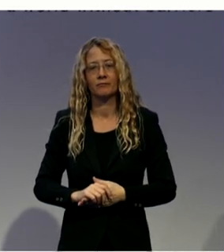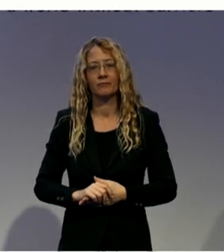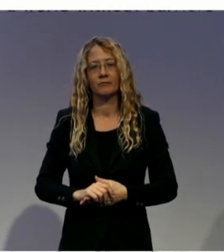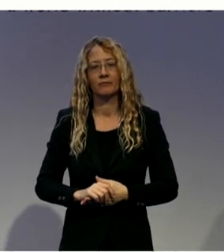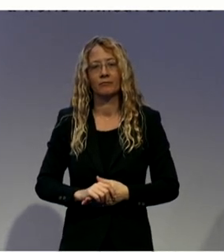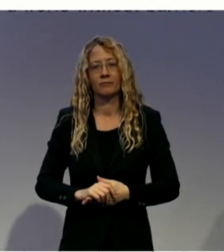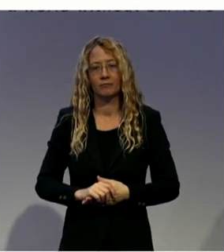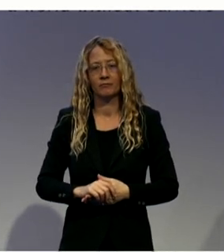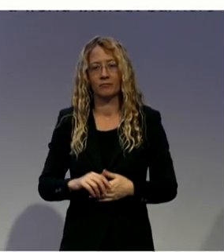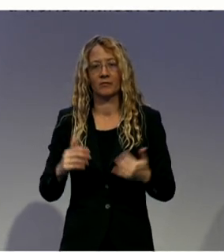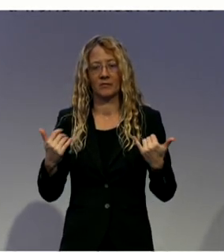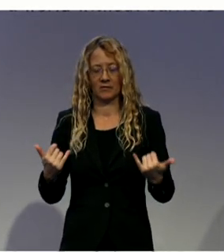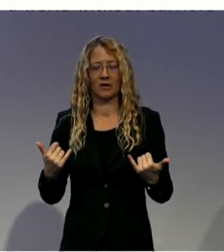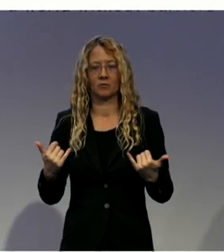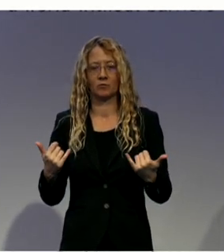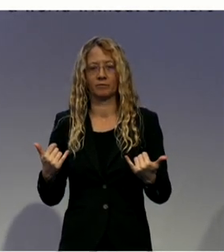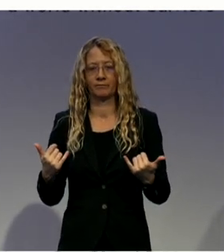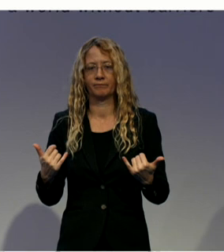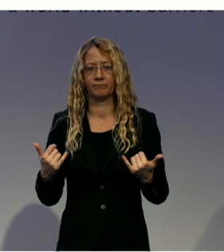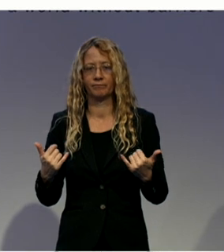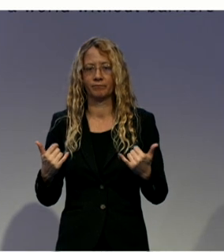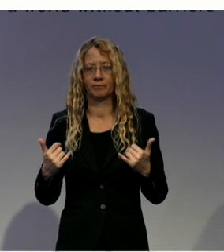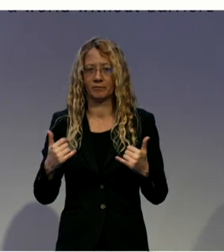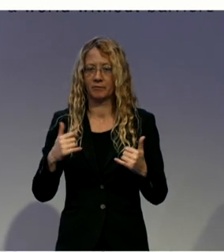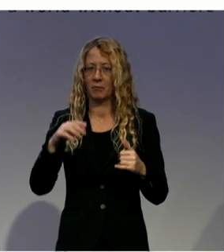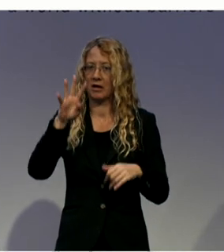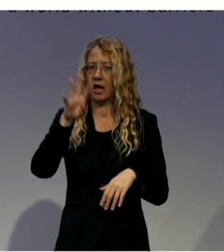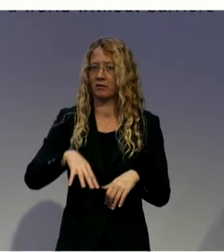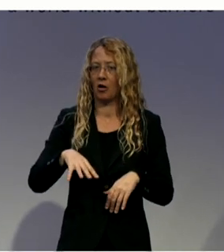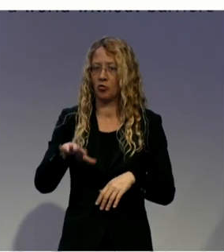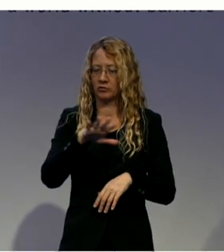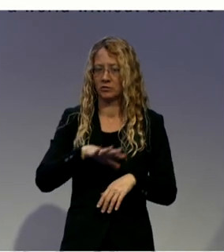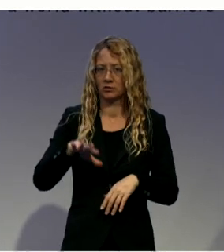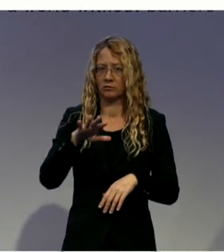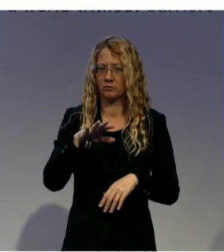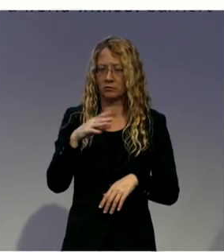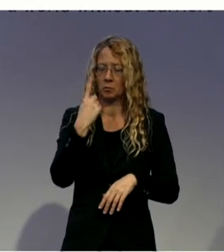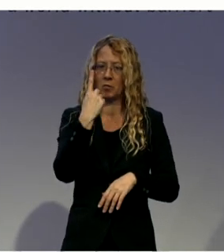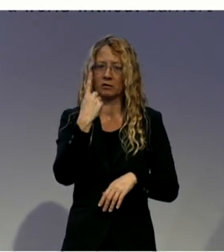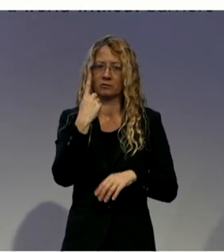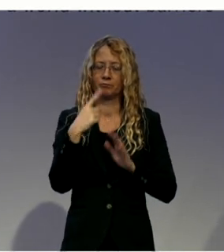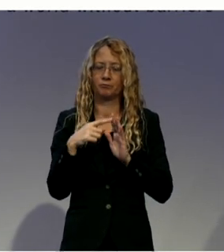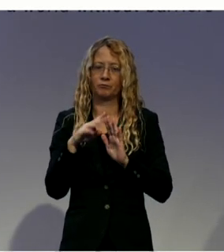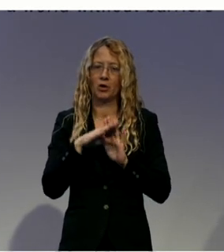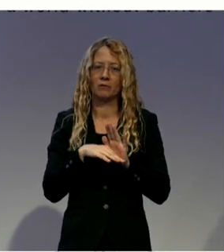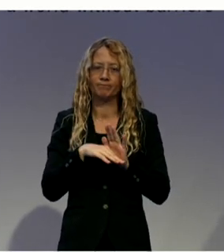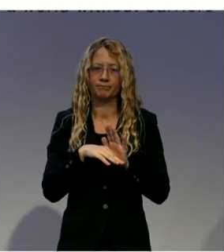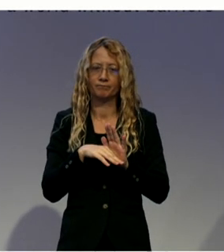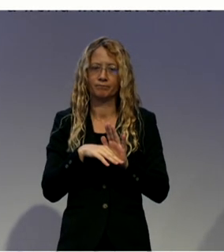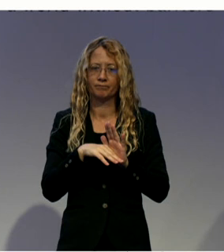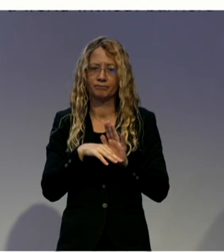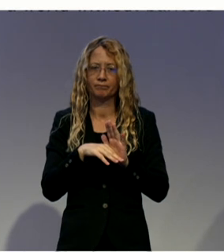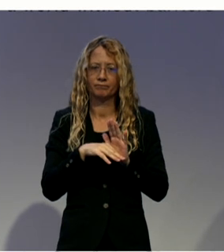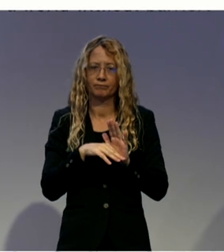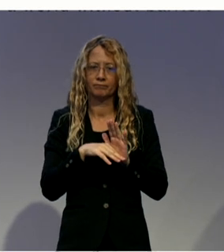our civil code allows. We have a system in line with CRPD that is called assistance. Then we will